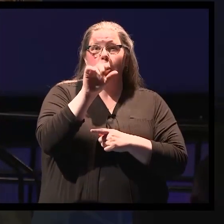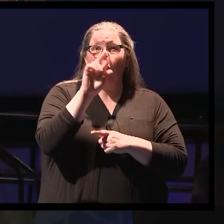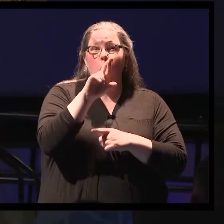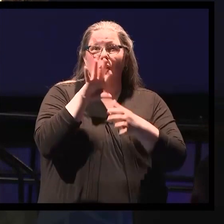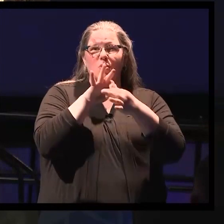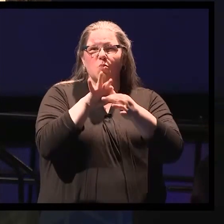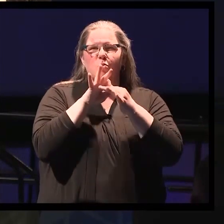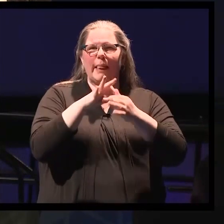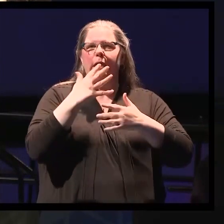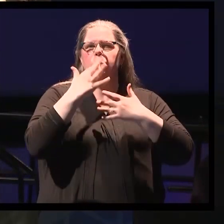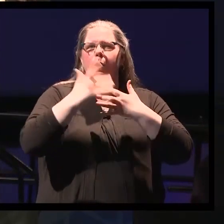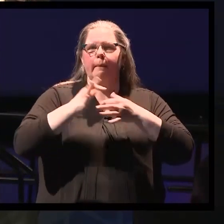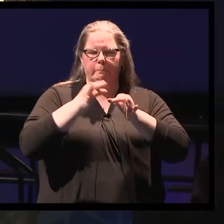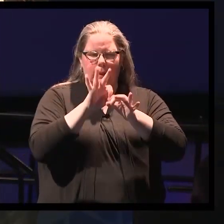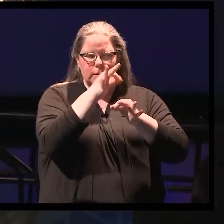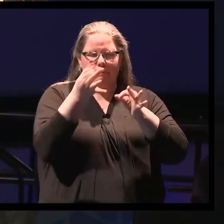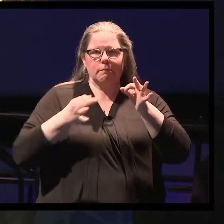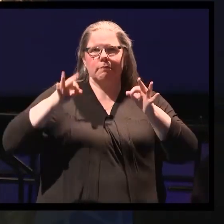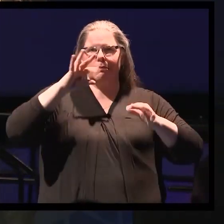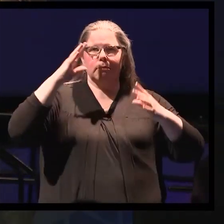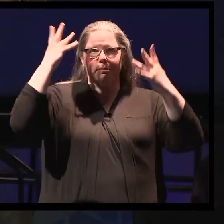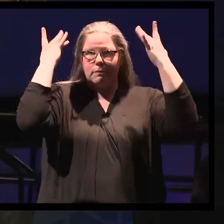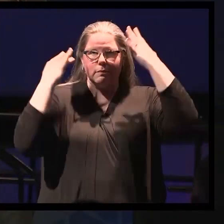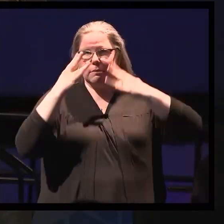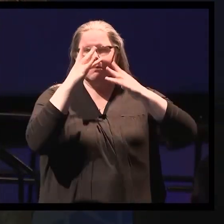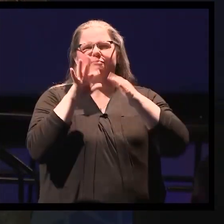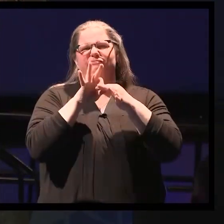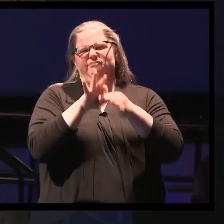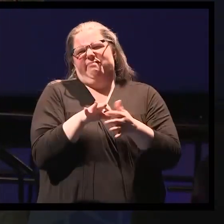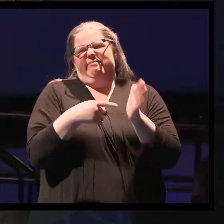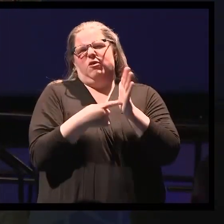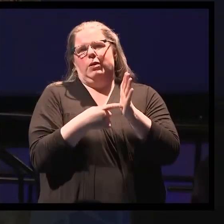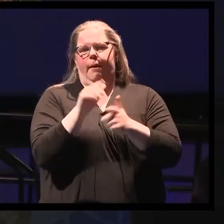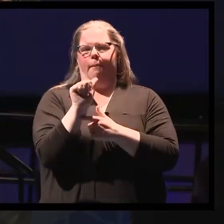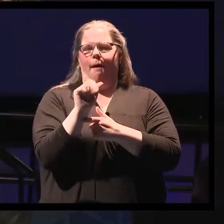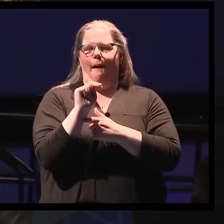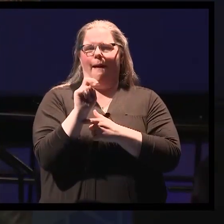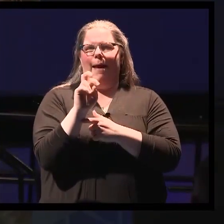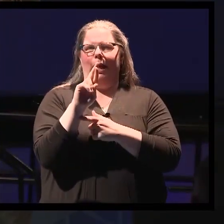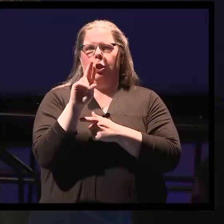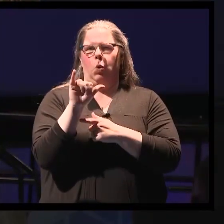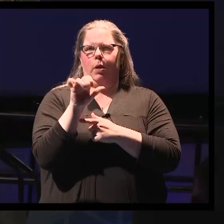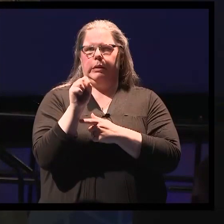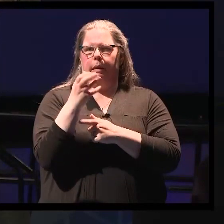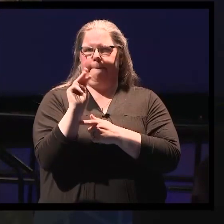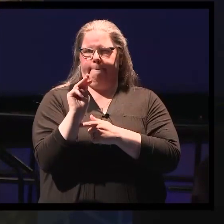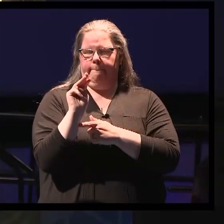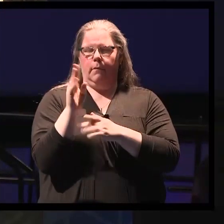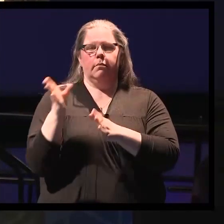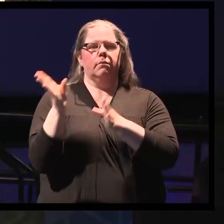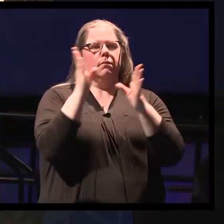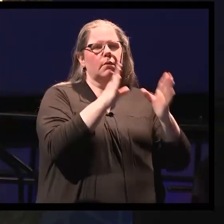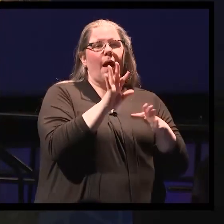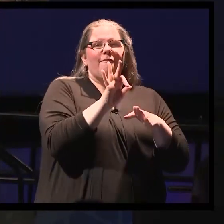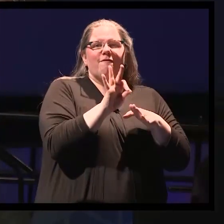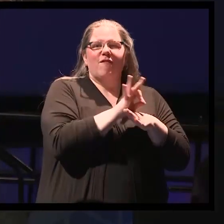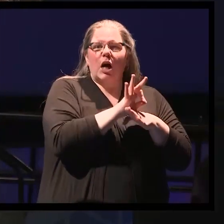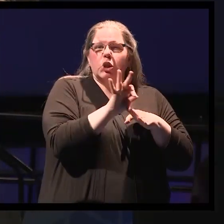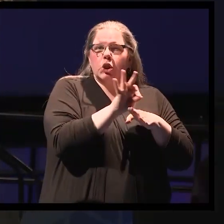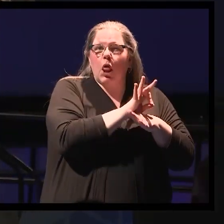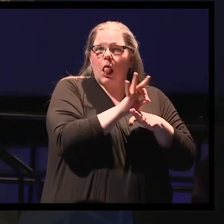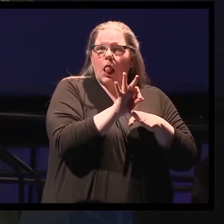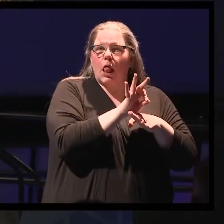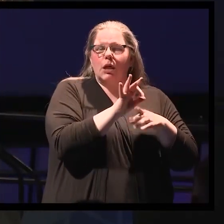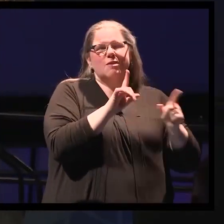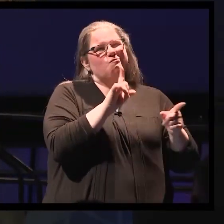of the brain or spine, such as intracranial or brain aneurysms. There's functional neurosurgery, which is a surgical treatment of patients